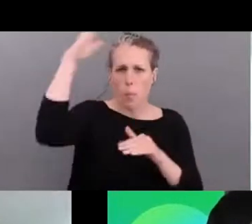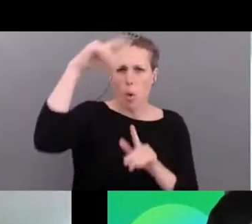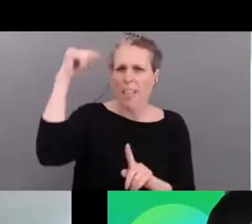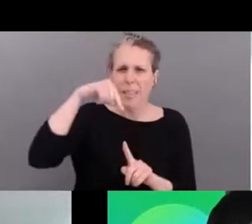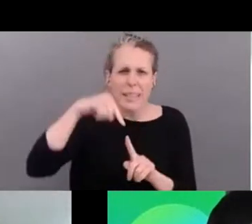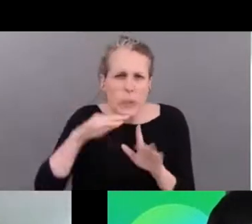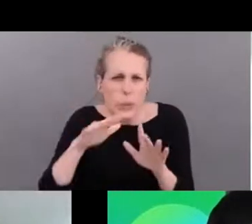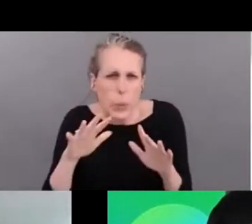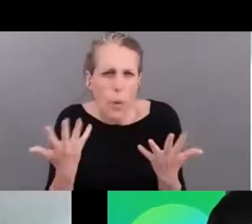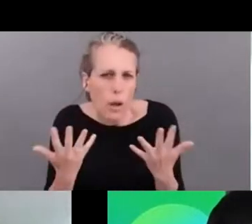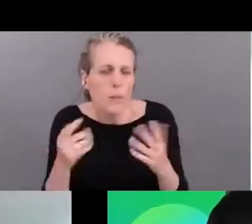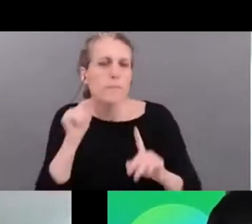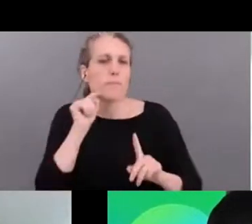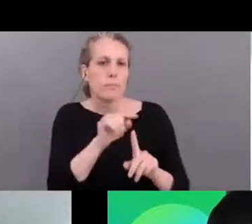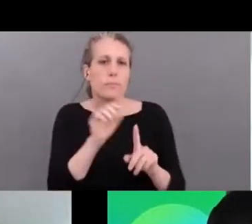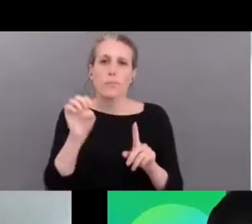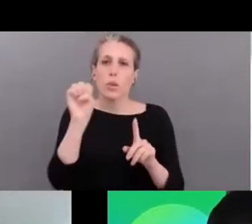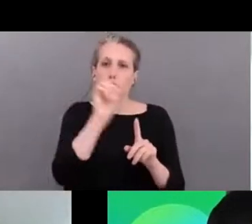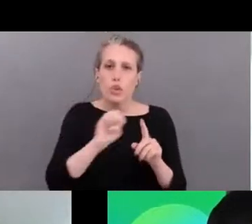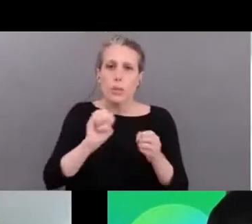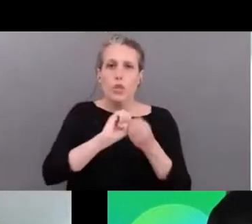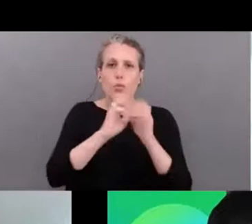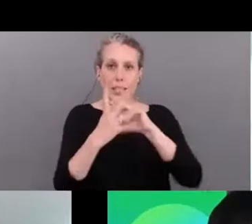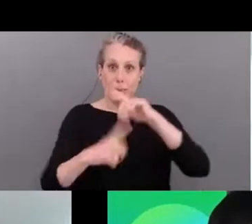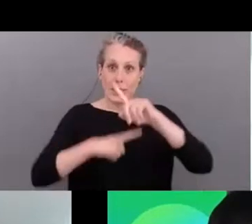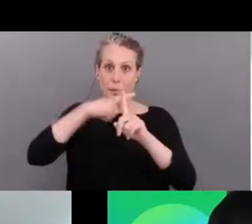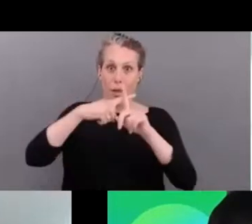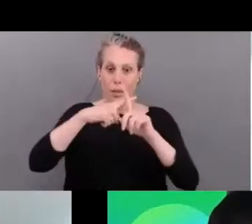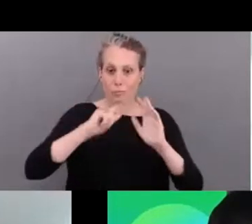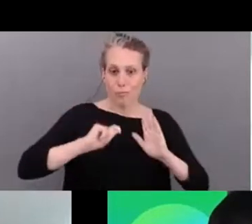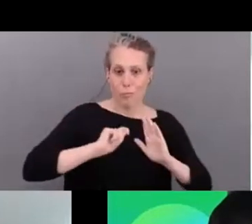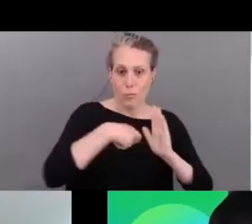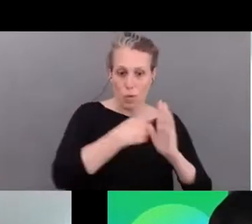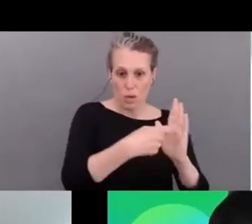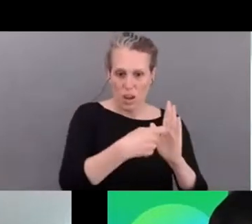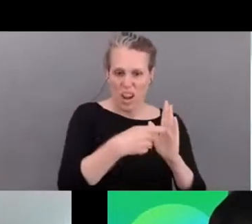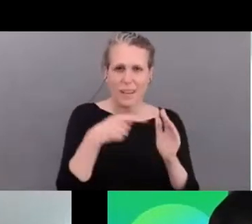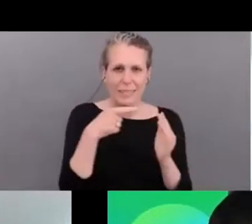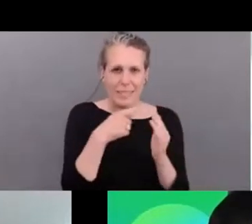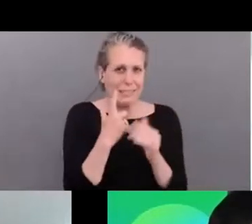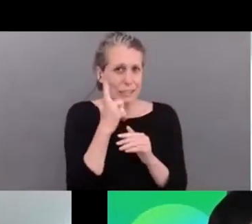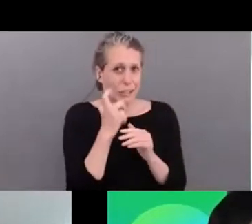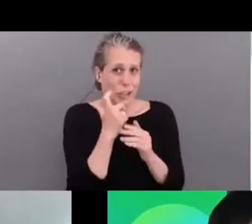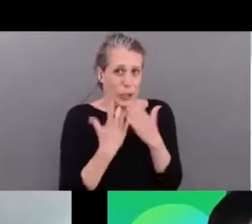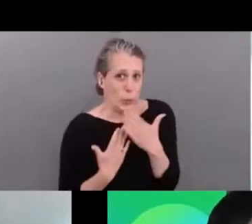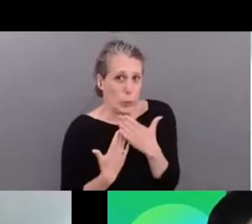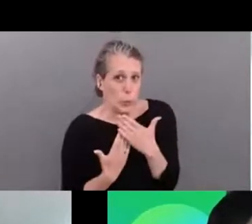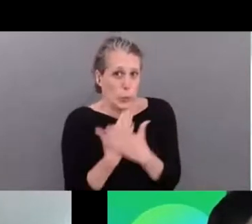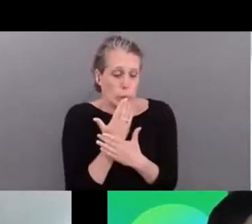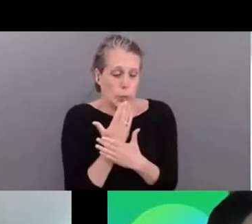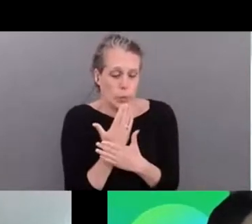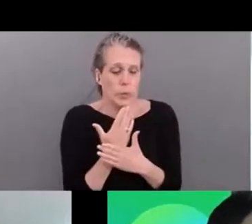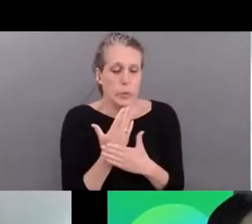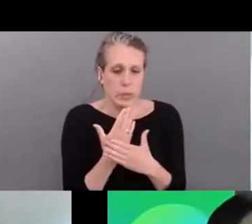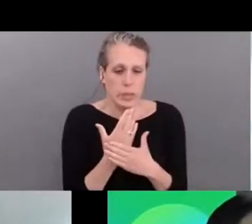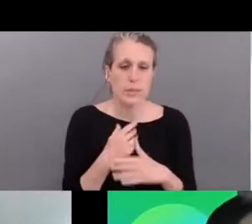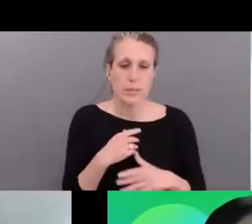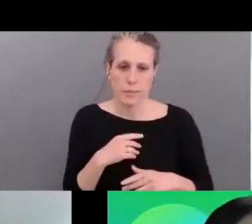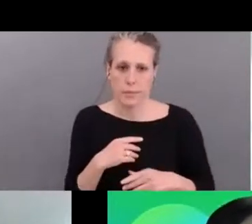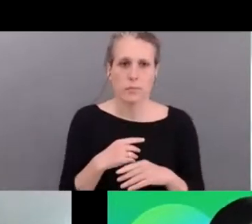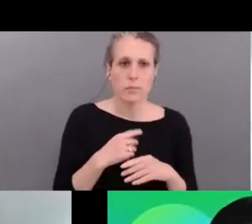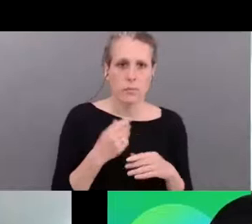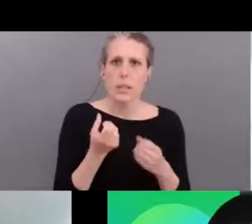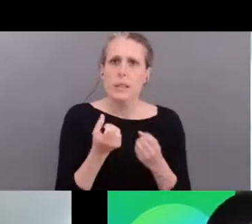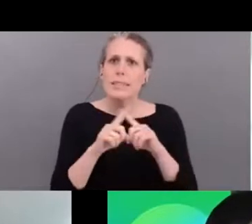european um erasmus plus project that has just started um and we brought uh quite a few sports